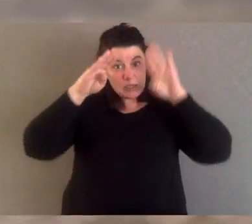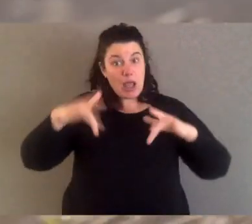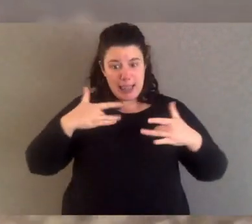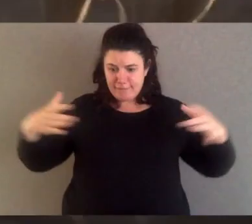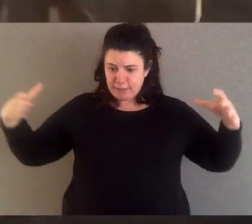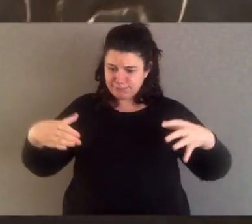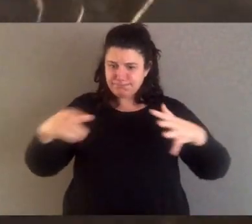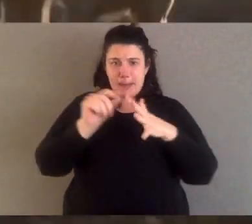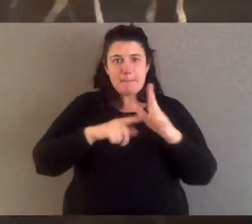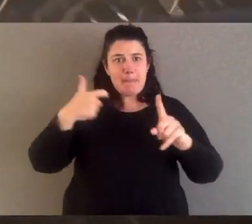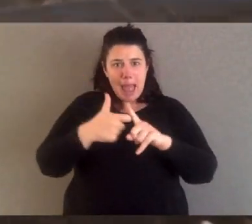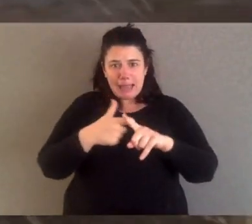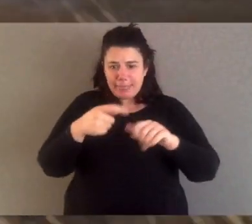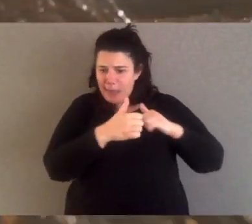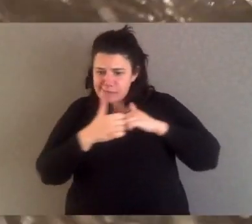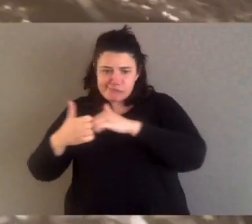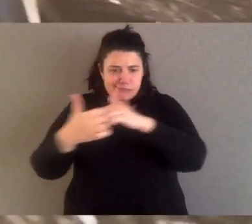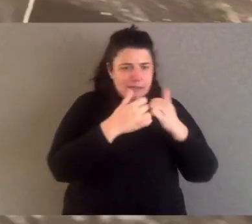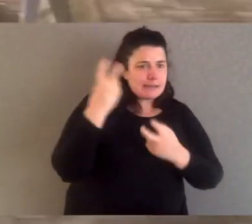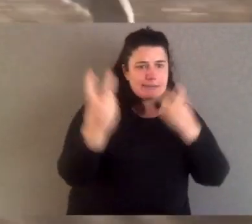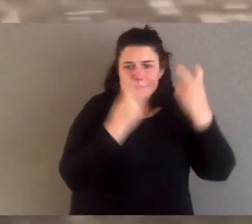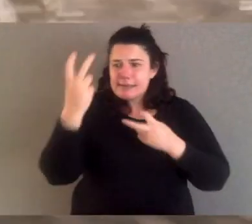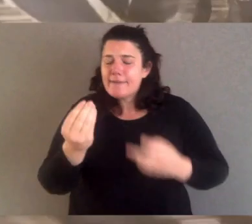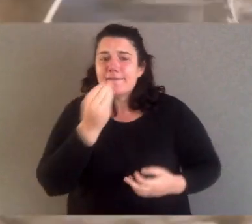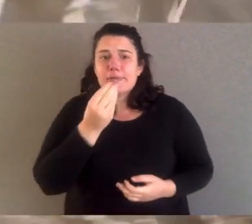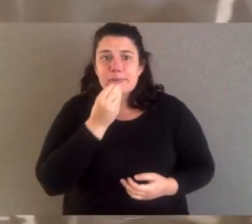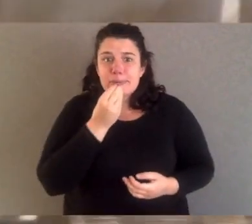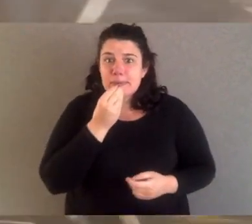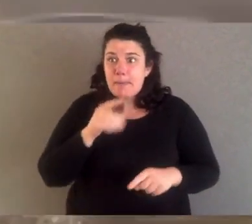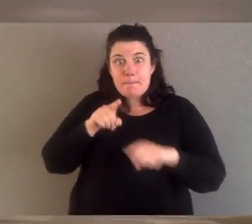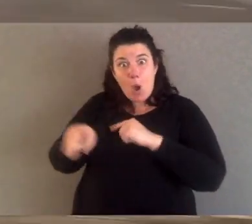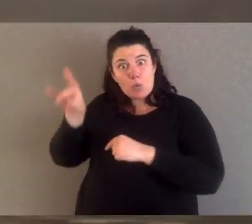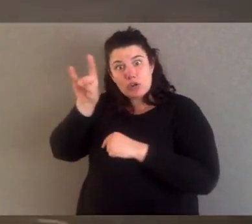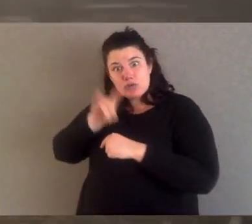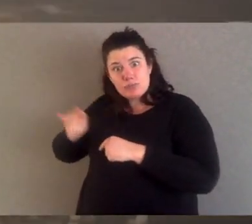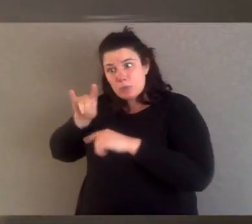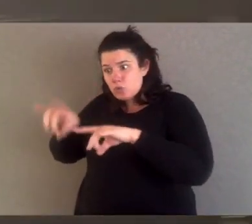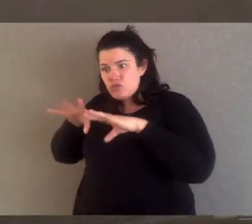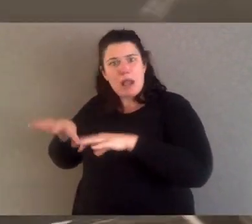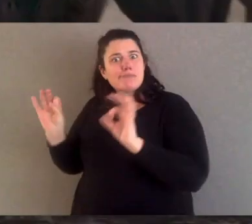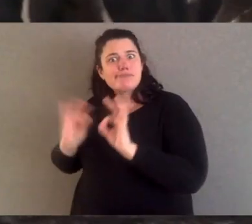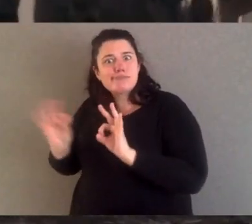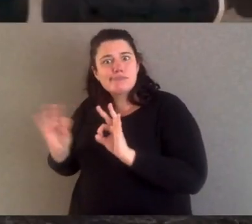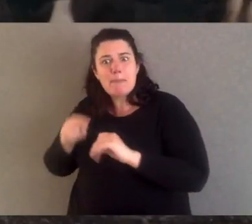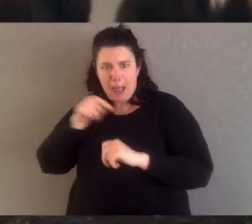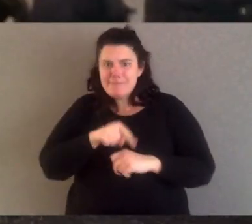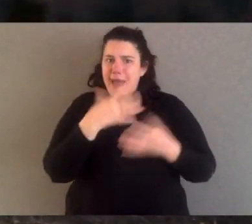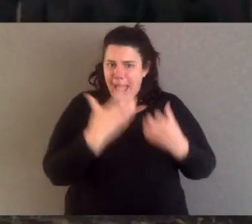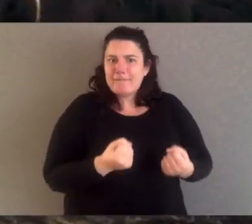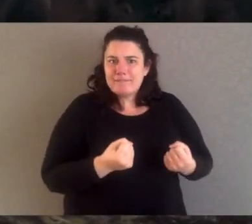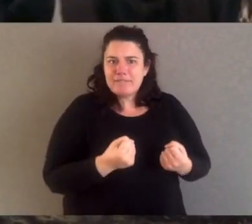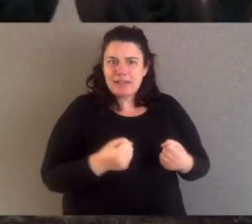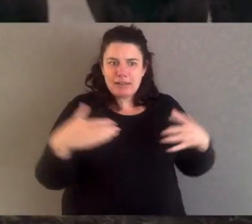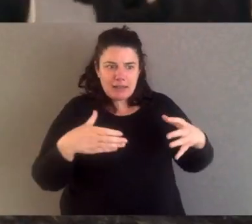hunt. Something that most Australian animals don't do. By working together to hunt they can take down animals much larger than themselves. Red